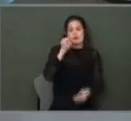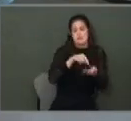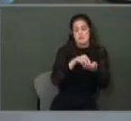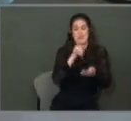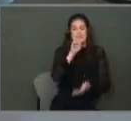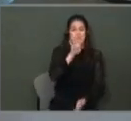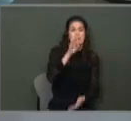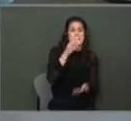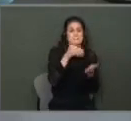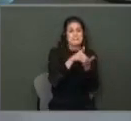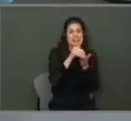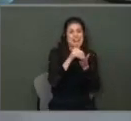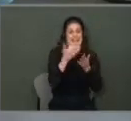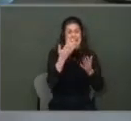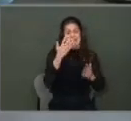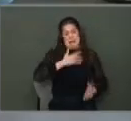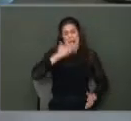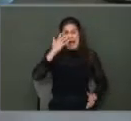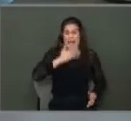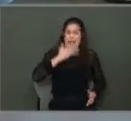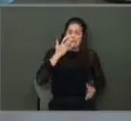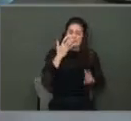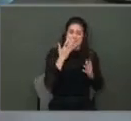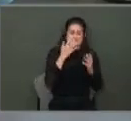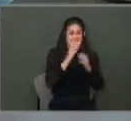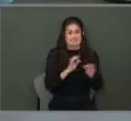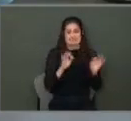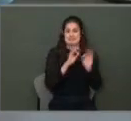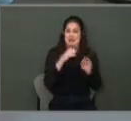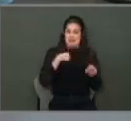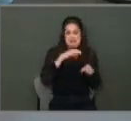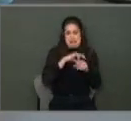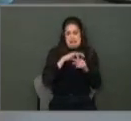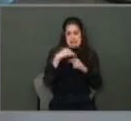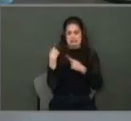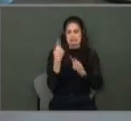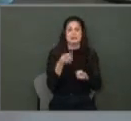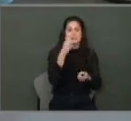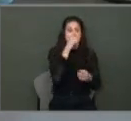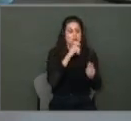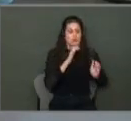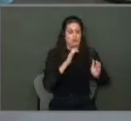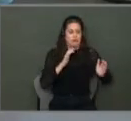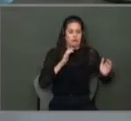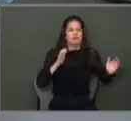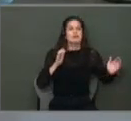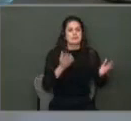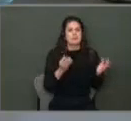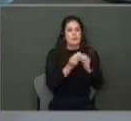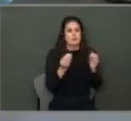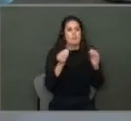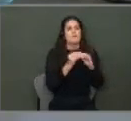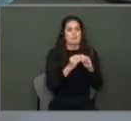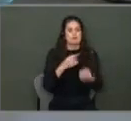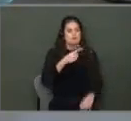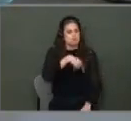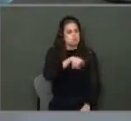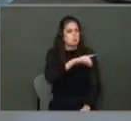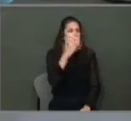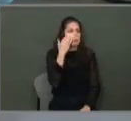like I say that every year, but it's because it is every year since I've been elected anyway. Because we're just growing so much. And you guys know,